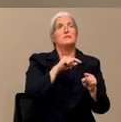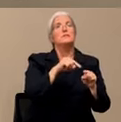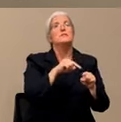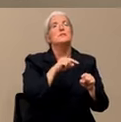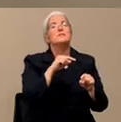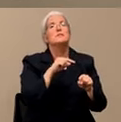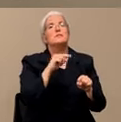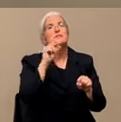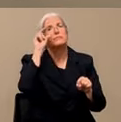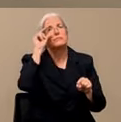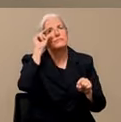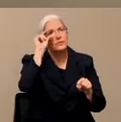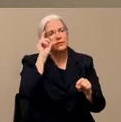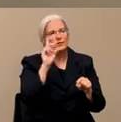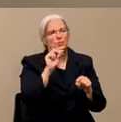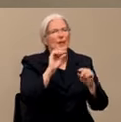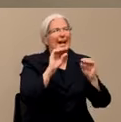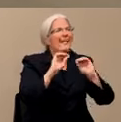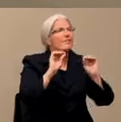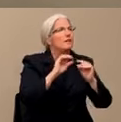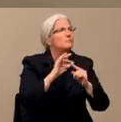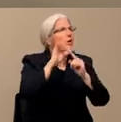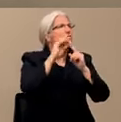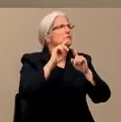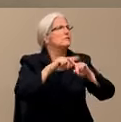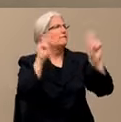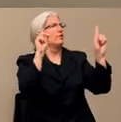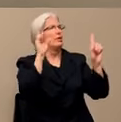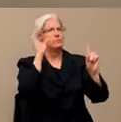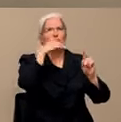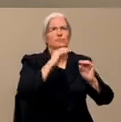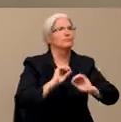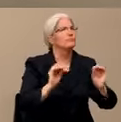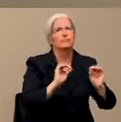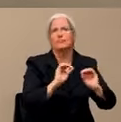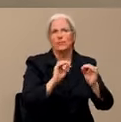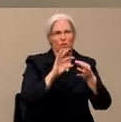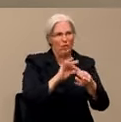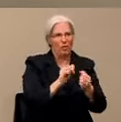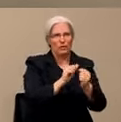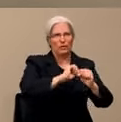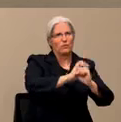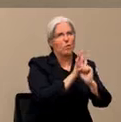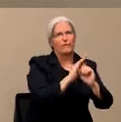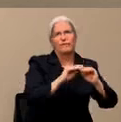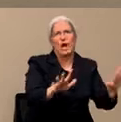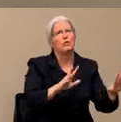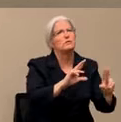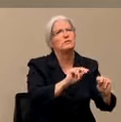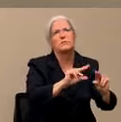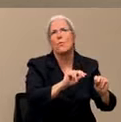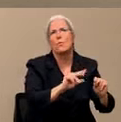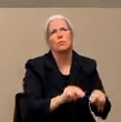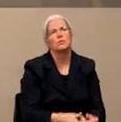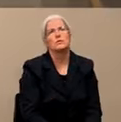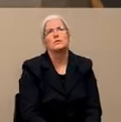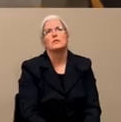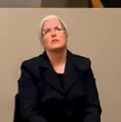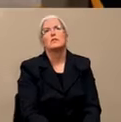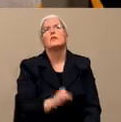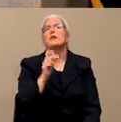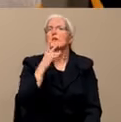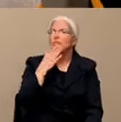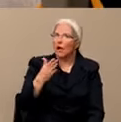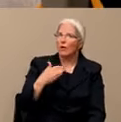duties, but it's not related to this incident. Great. Thank you, Sheriff. Next question from our viewers for Dr. V.